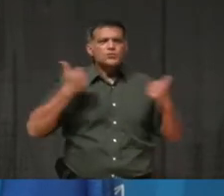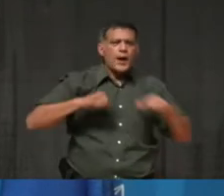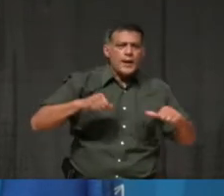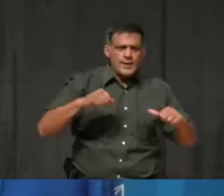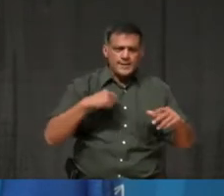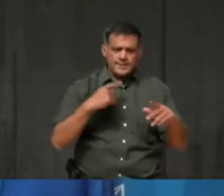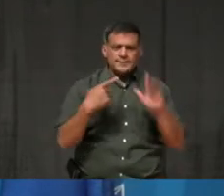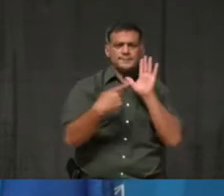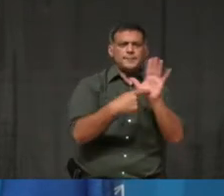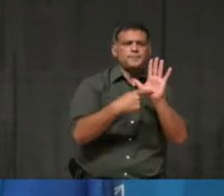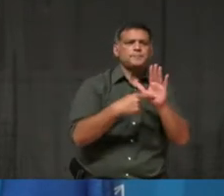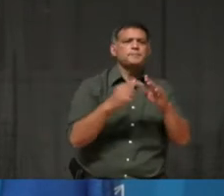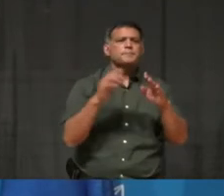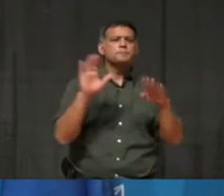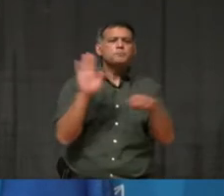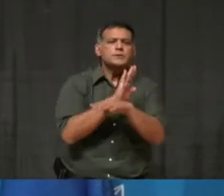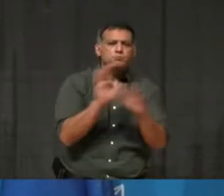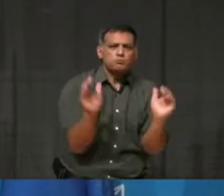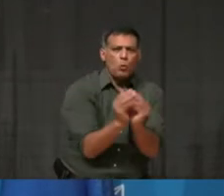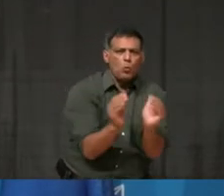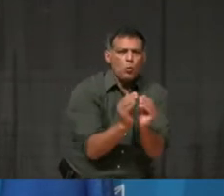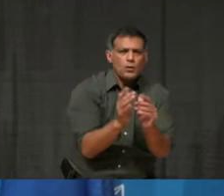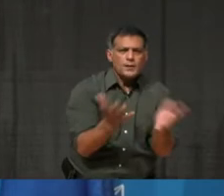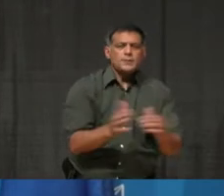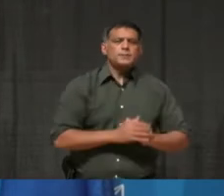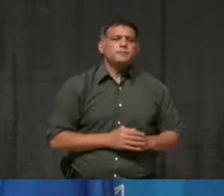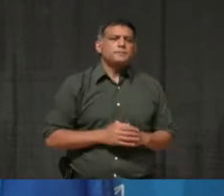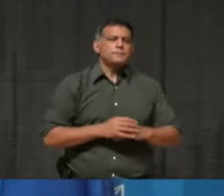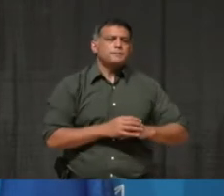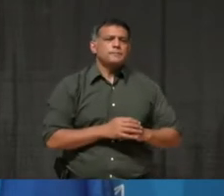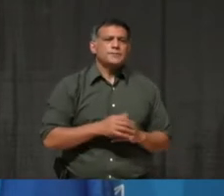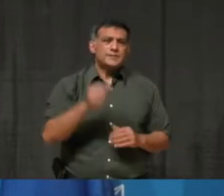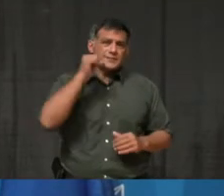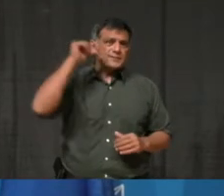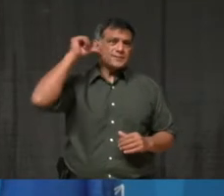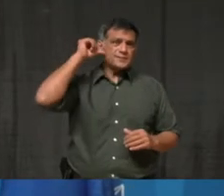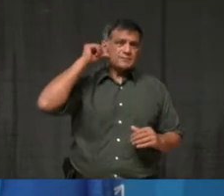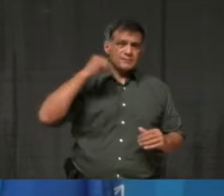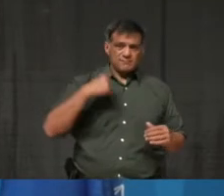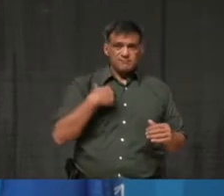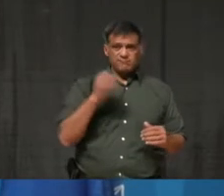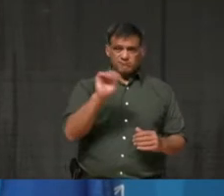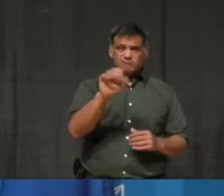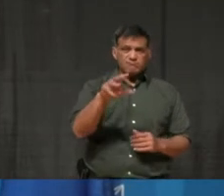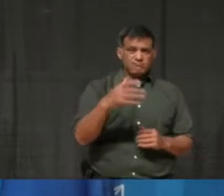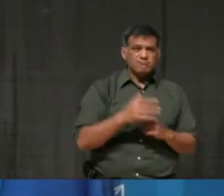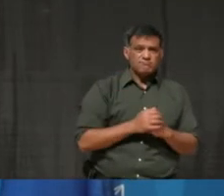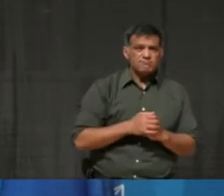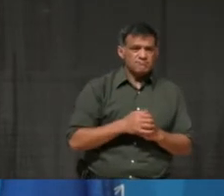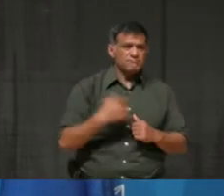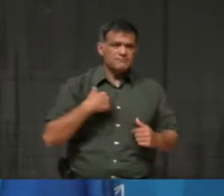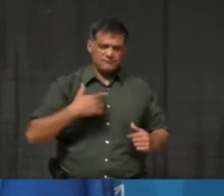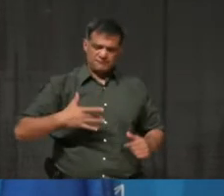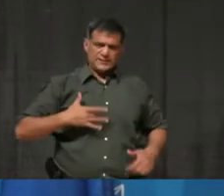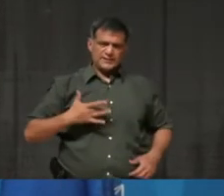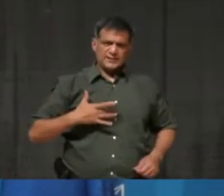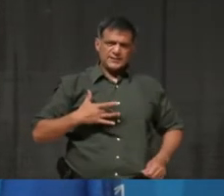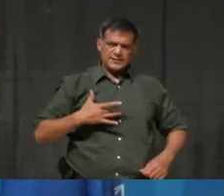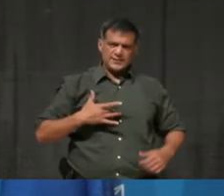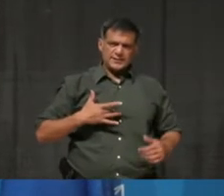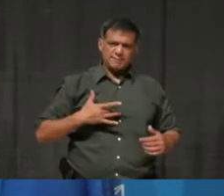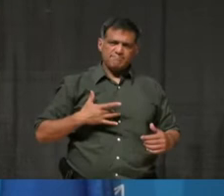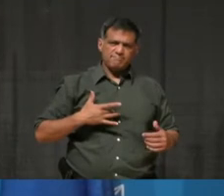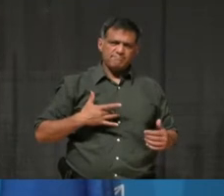in our community. I said yesterday that I think we're rearranging the